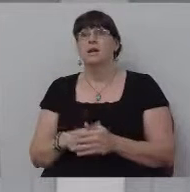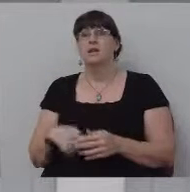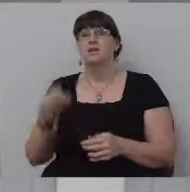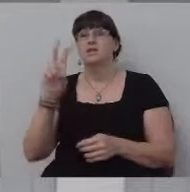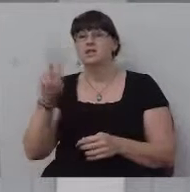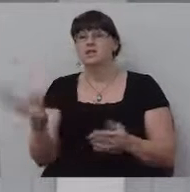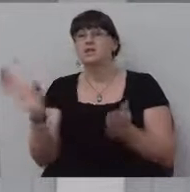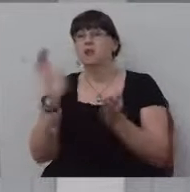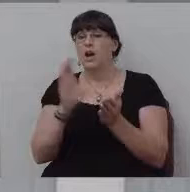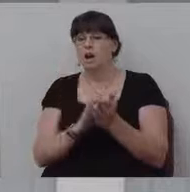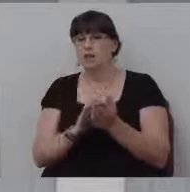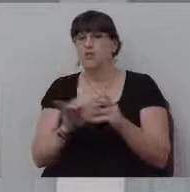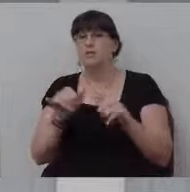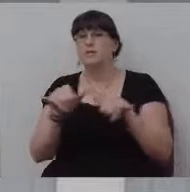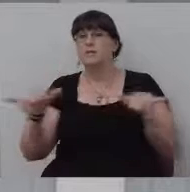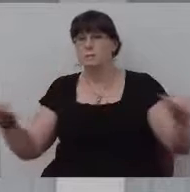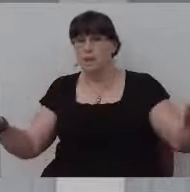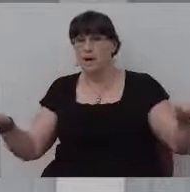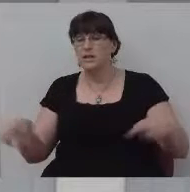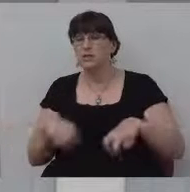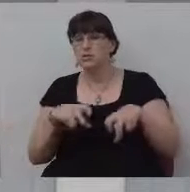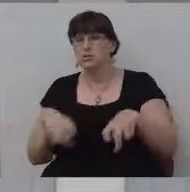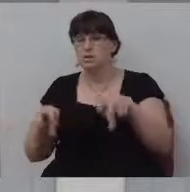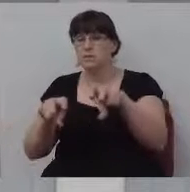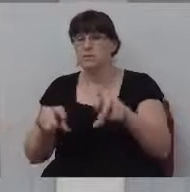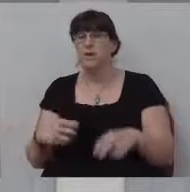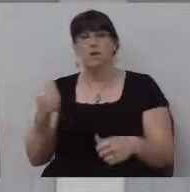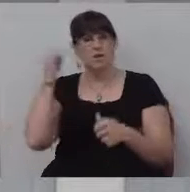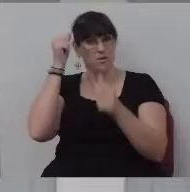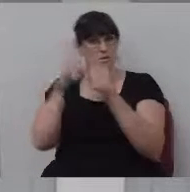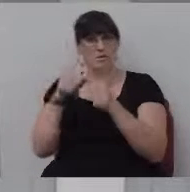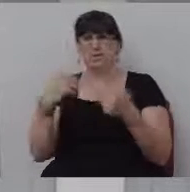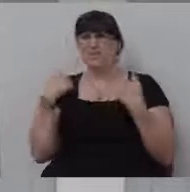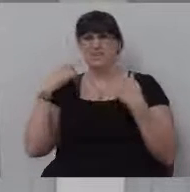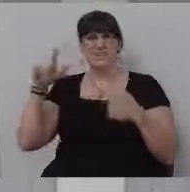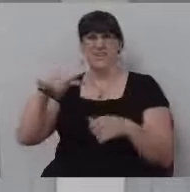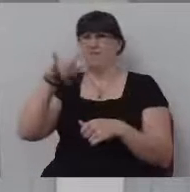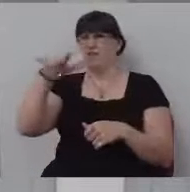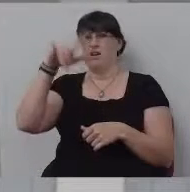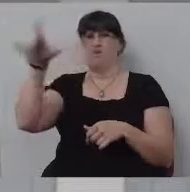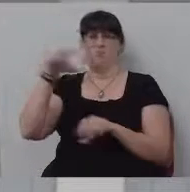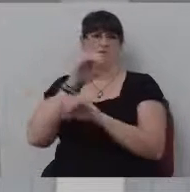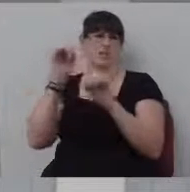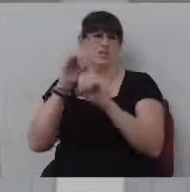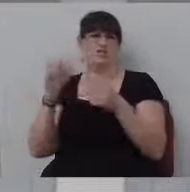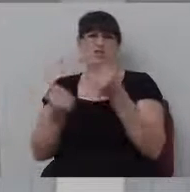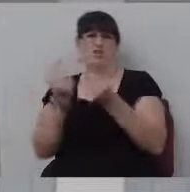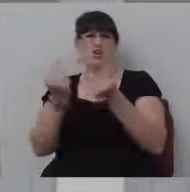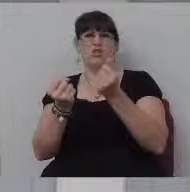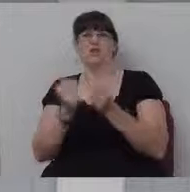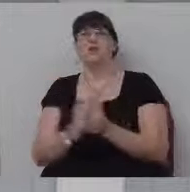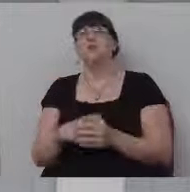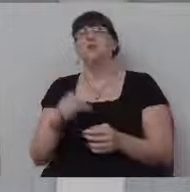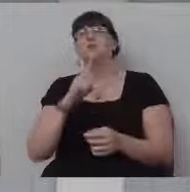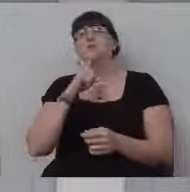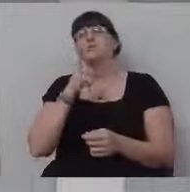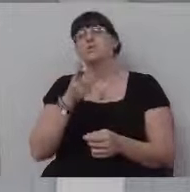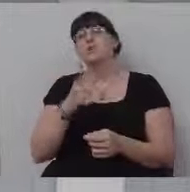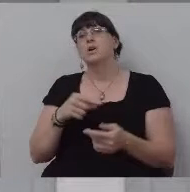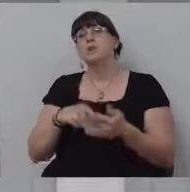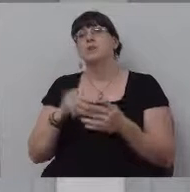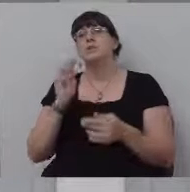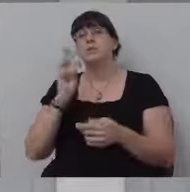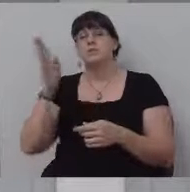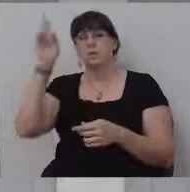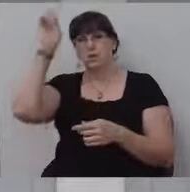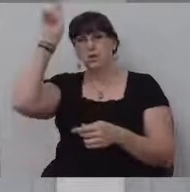That's a 200 mile trip. Remember they didn't have jet airplanes and, uh, they didn't have, you know, cars and things like that. And so this would have been, uh,